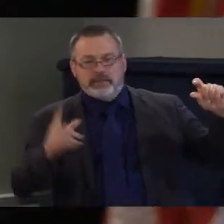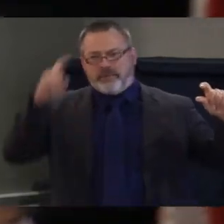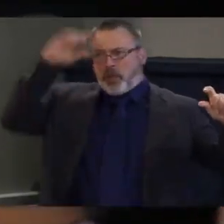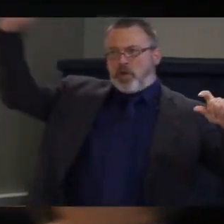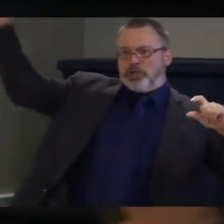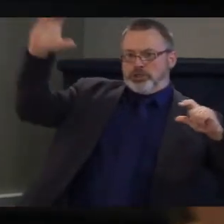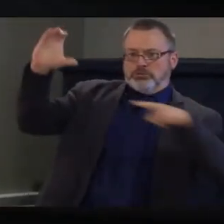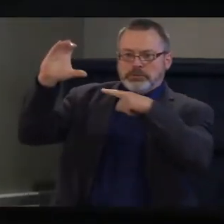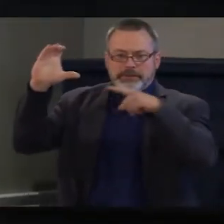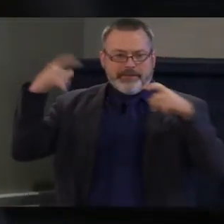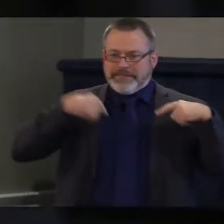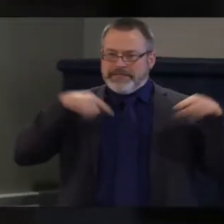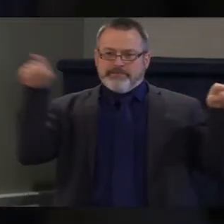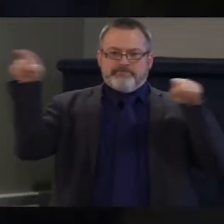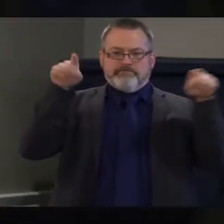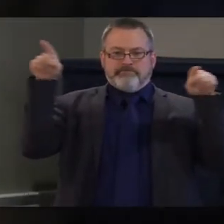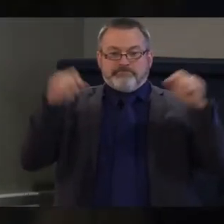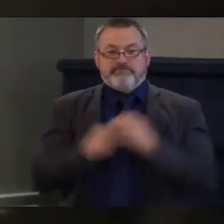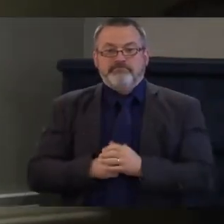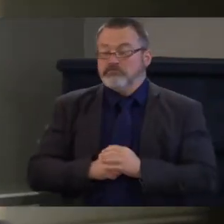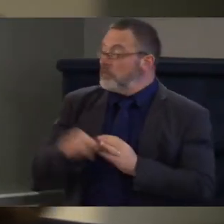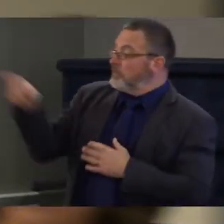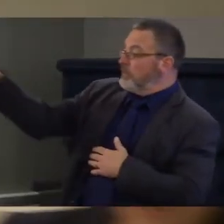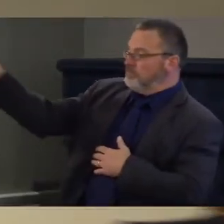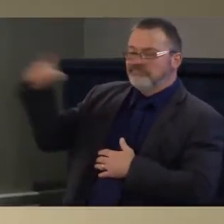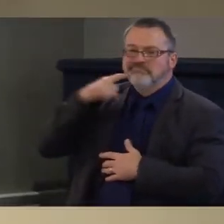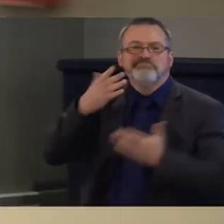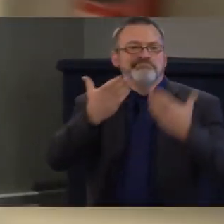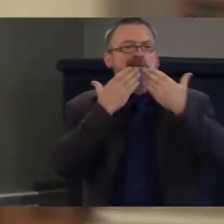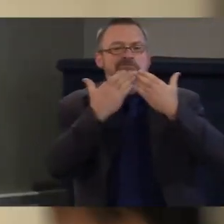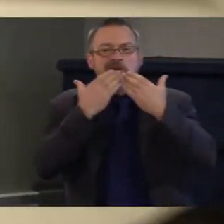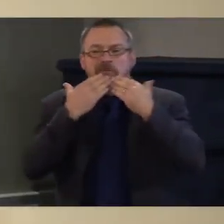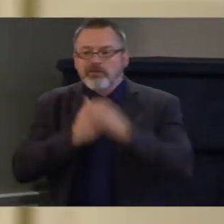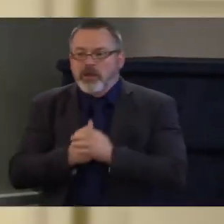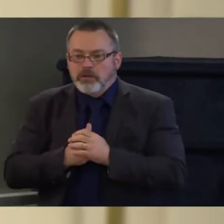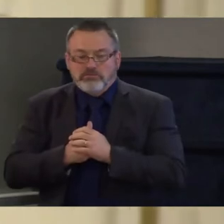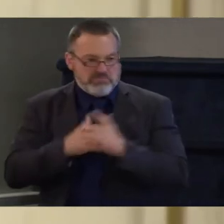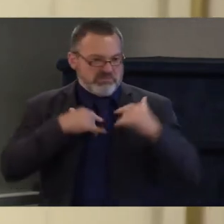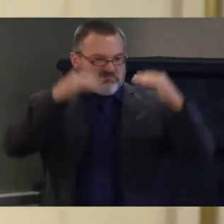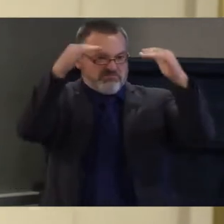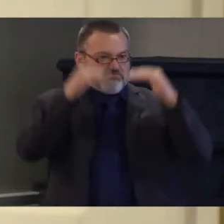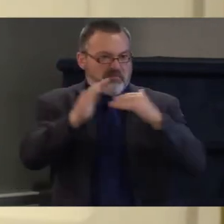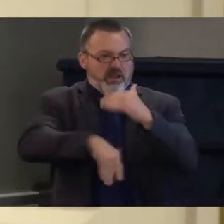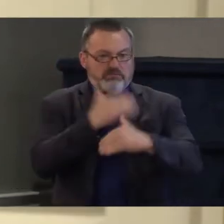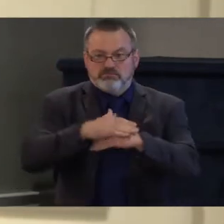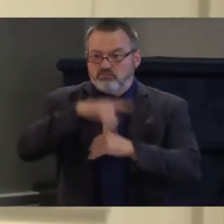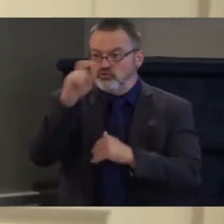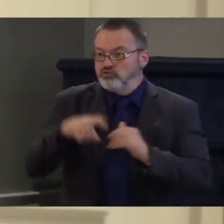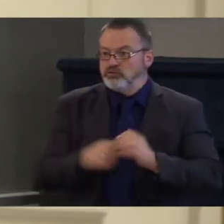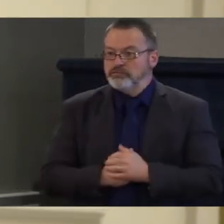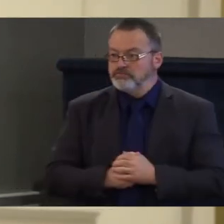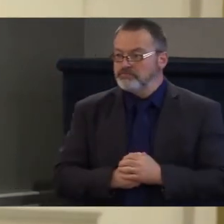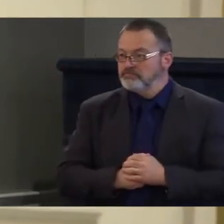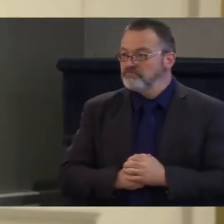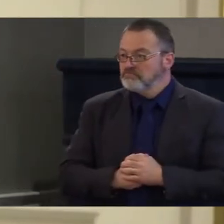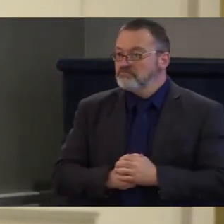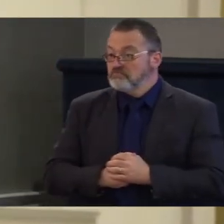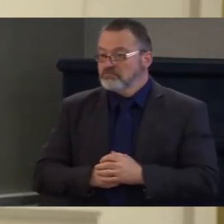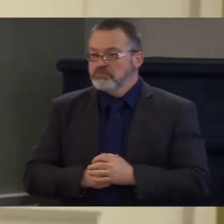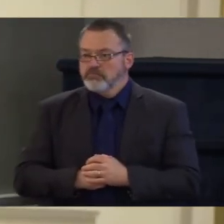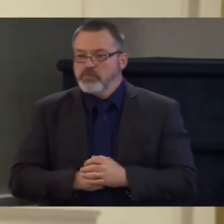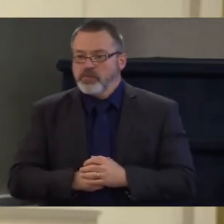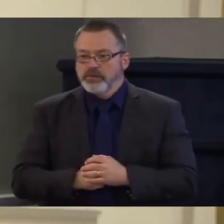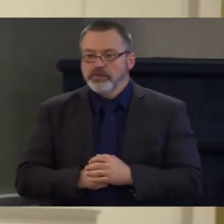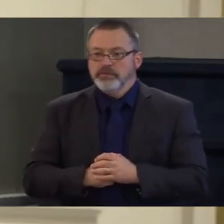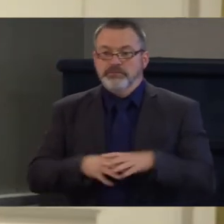Thank you all, and we'll move on to the next question. We'll start with you this time, Liam. Many Vermonters with disabilities rely